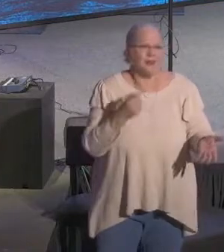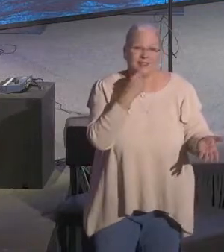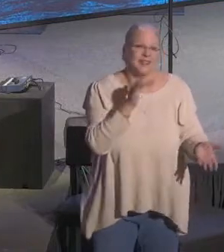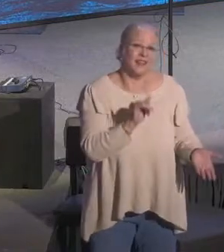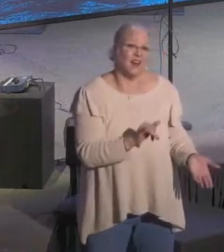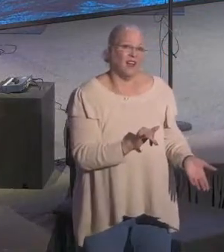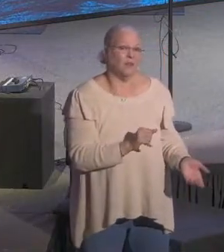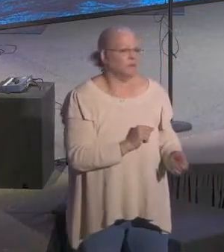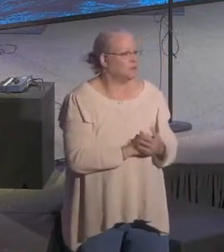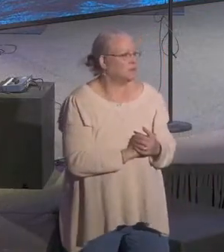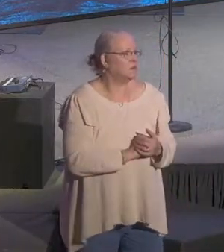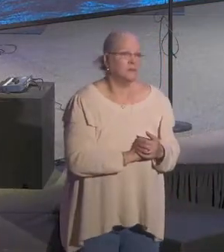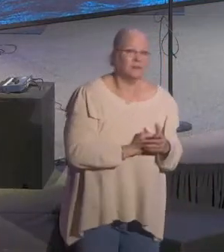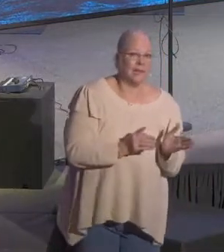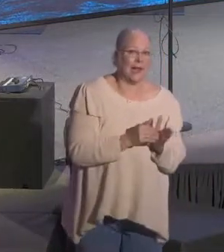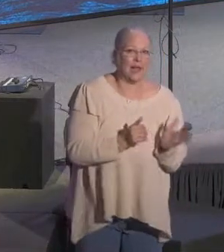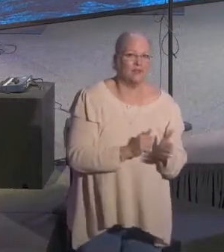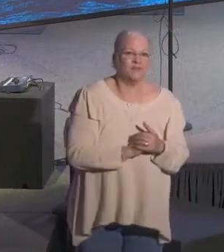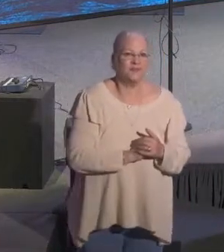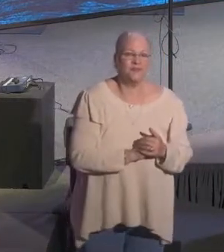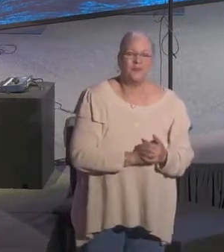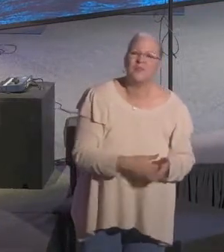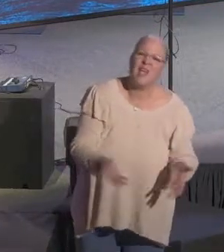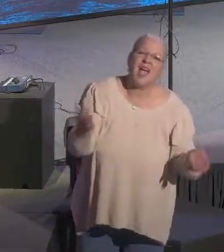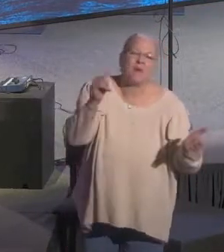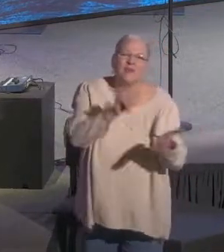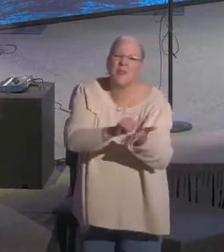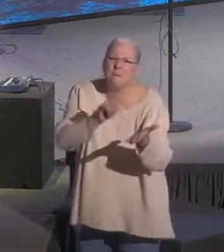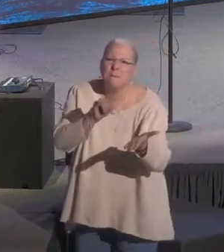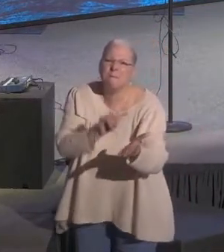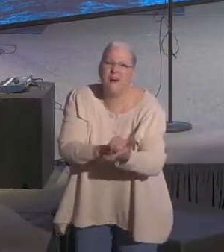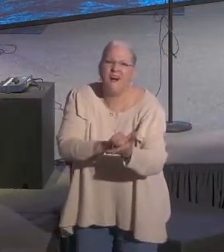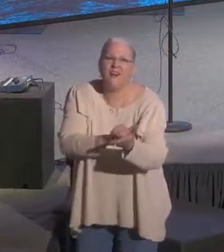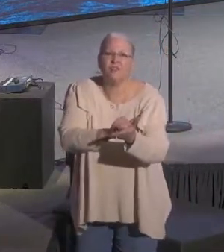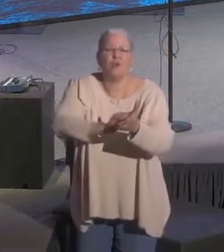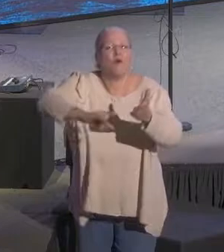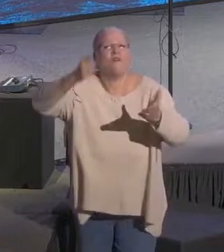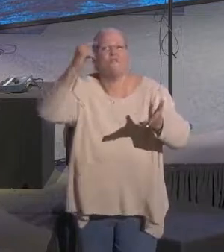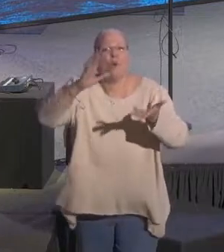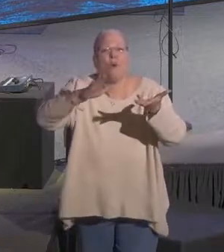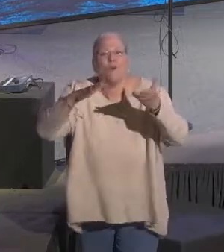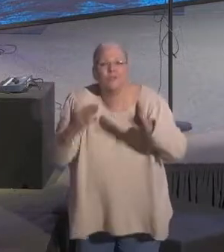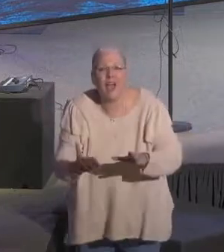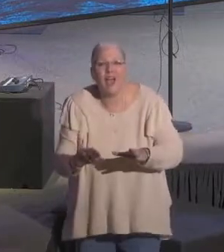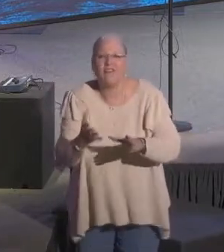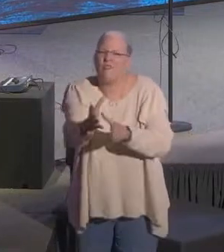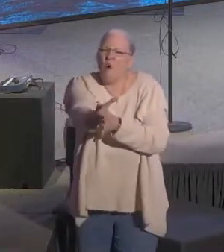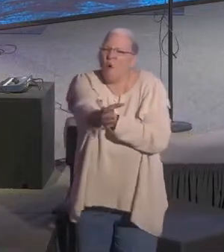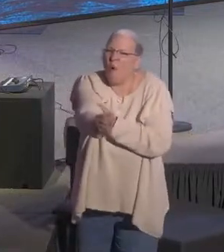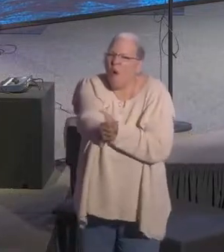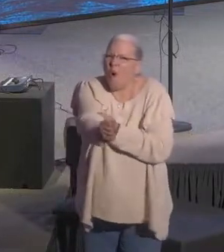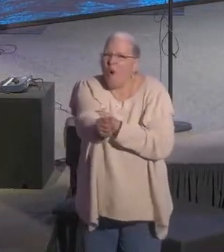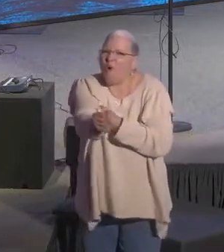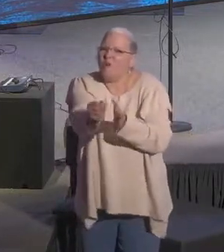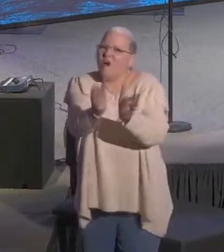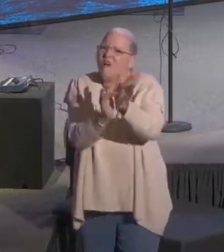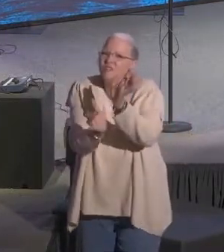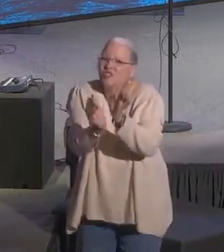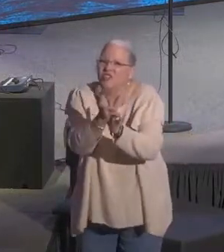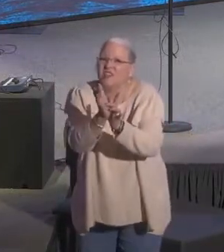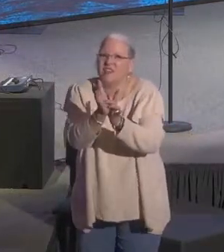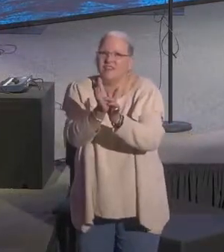that one more time because I just want to hear it one more time? It was impossible for death to keep its hold